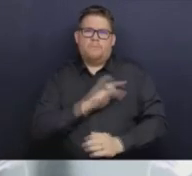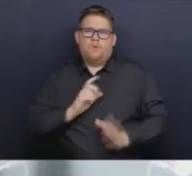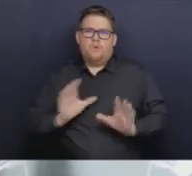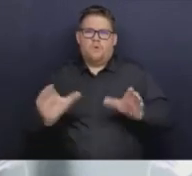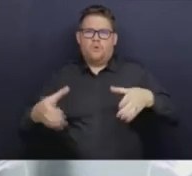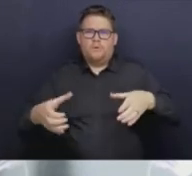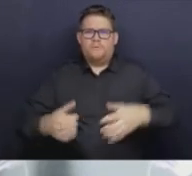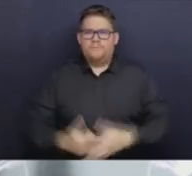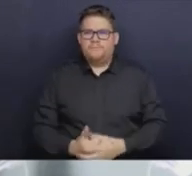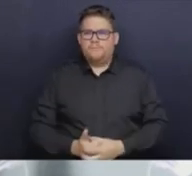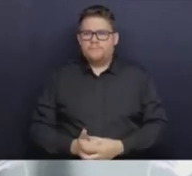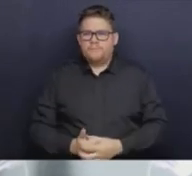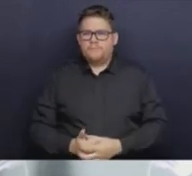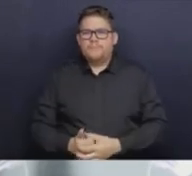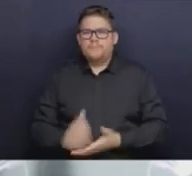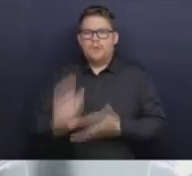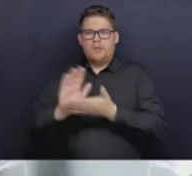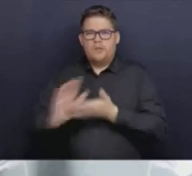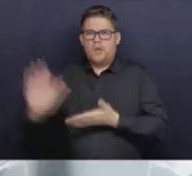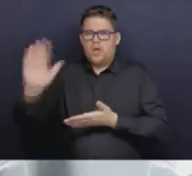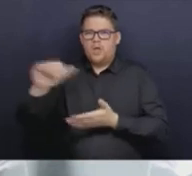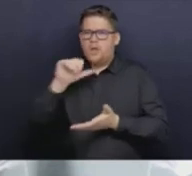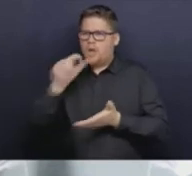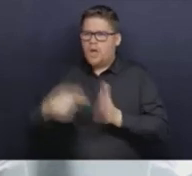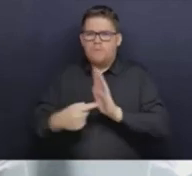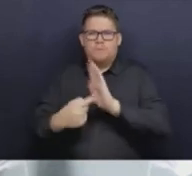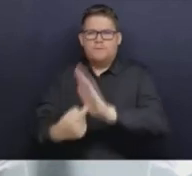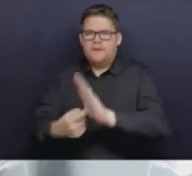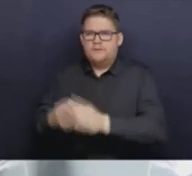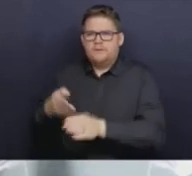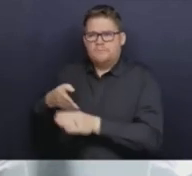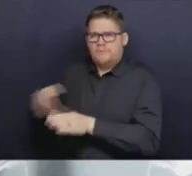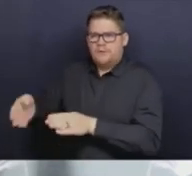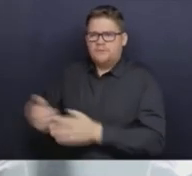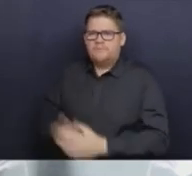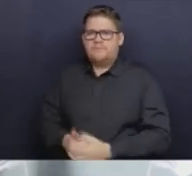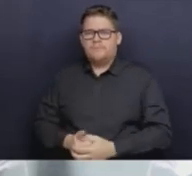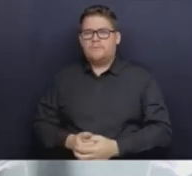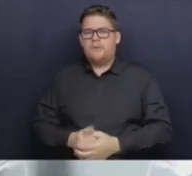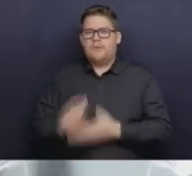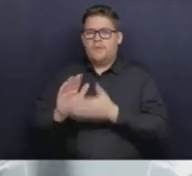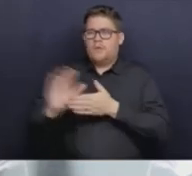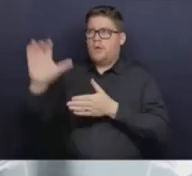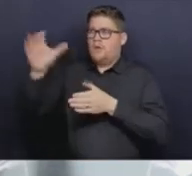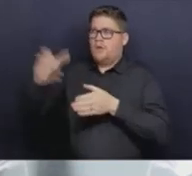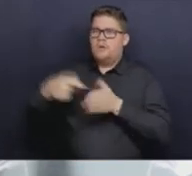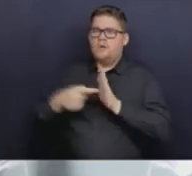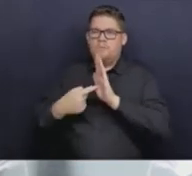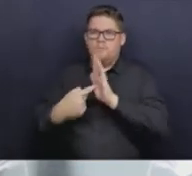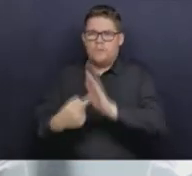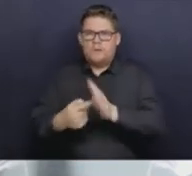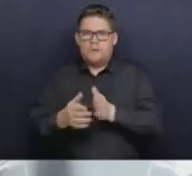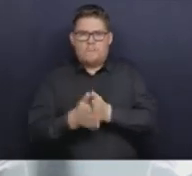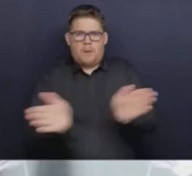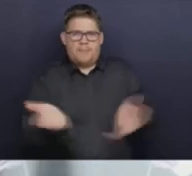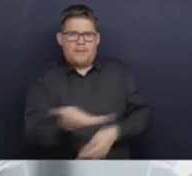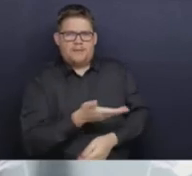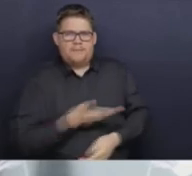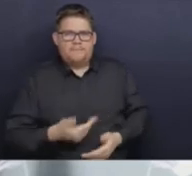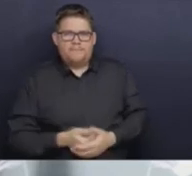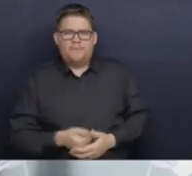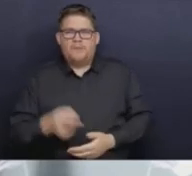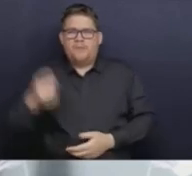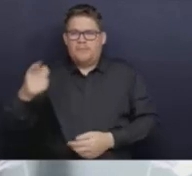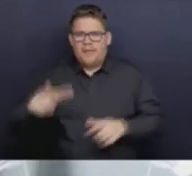They represent the public interest. So they regulate the profession. So the recommendation that was overwhelmingly supported in our consultation